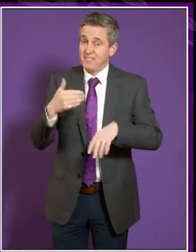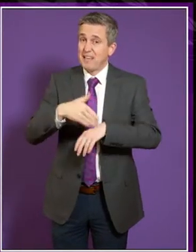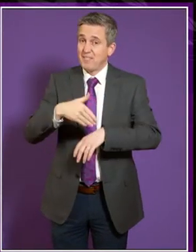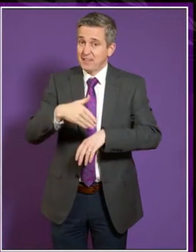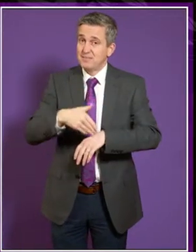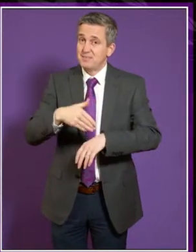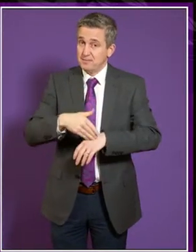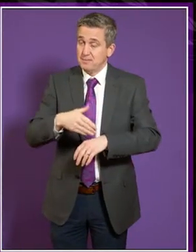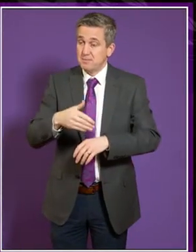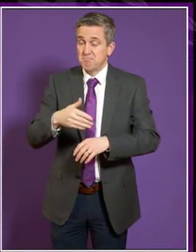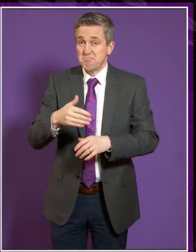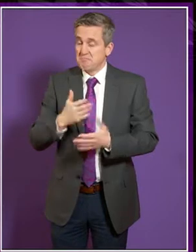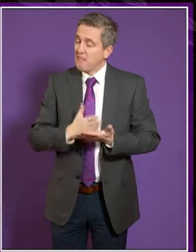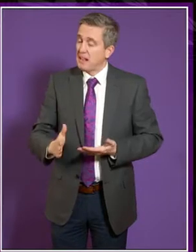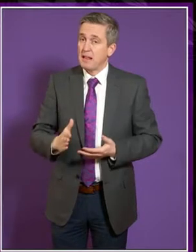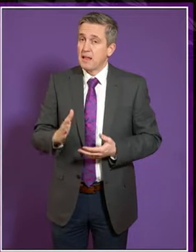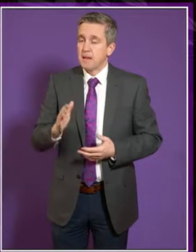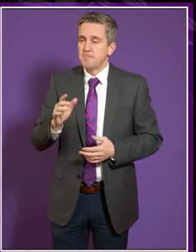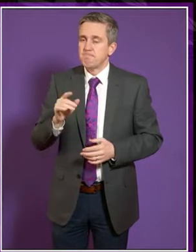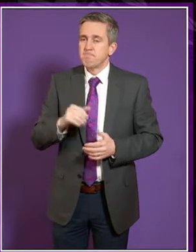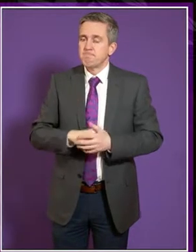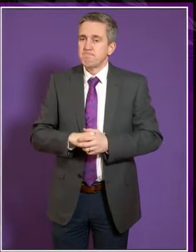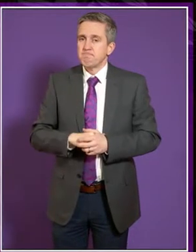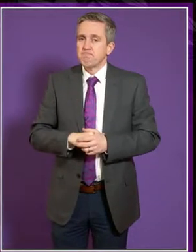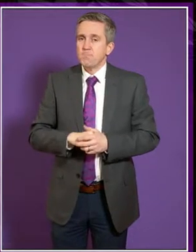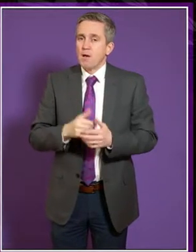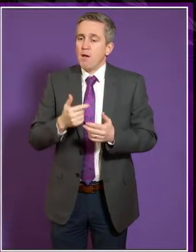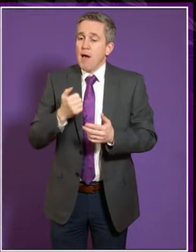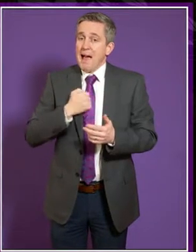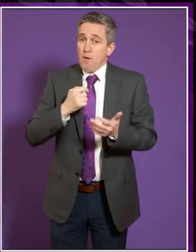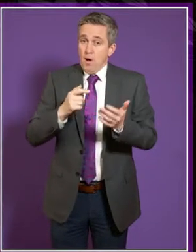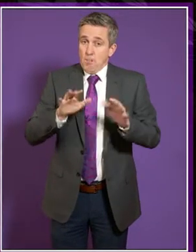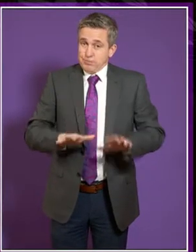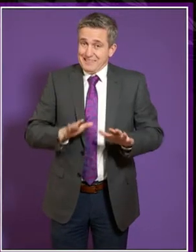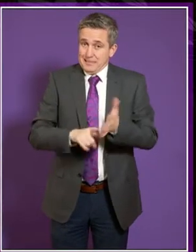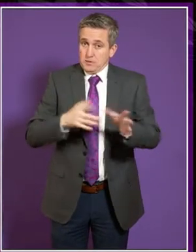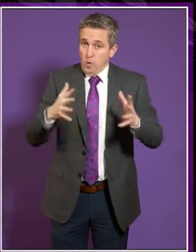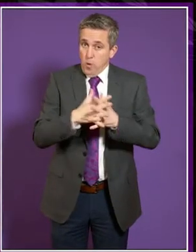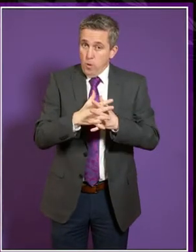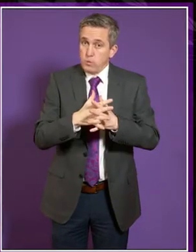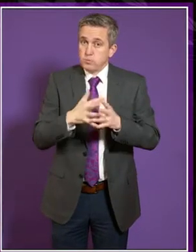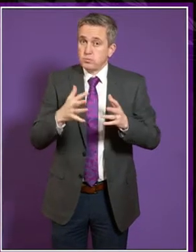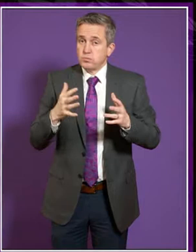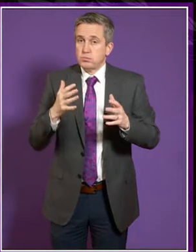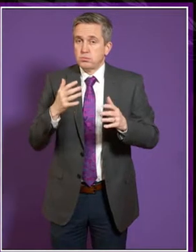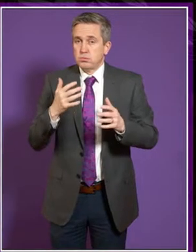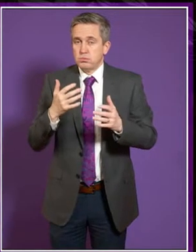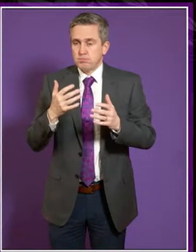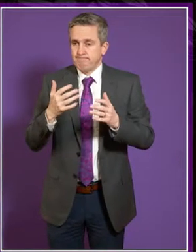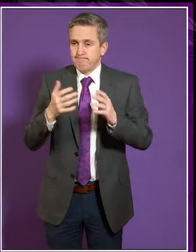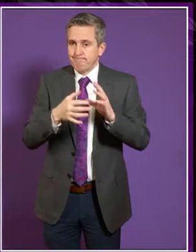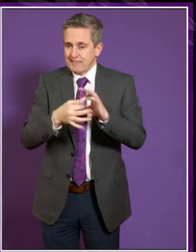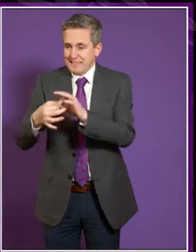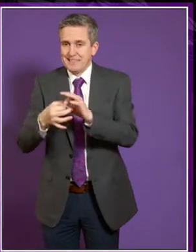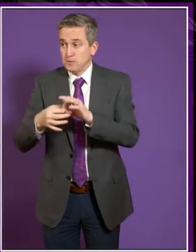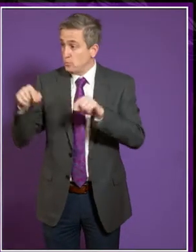one thing which is very unclear is that a lot of our laws to do with many of the issues that relate to